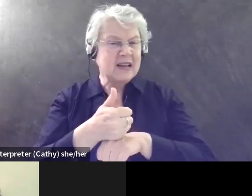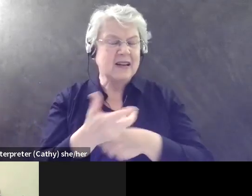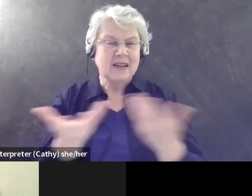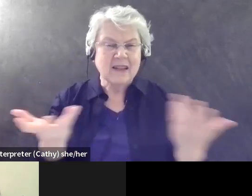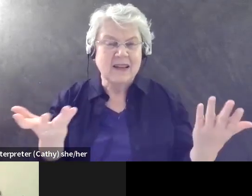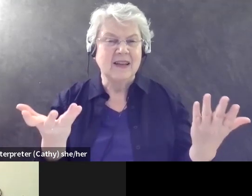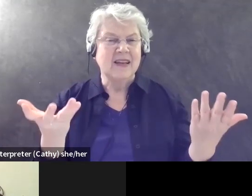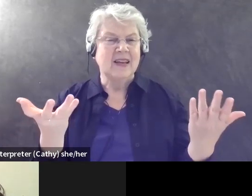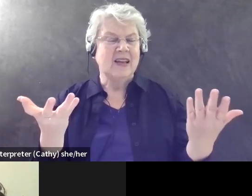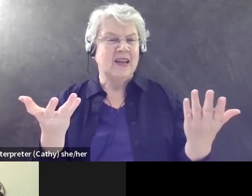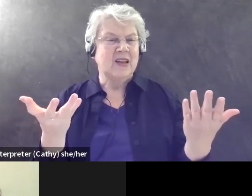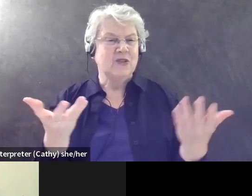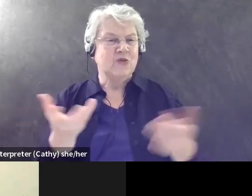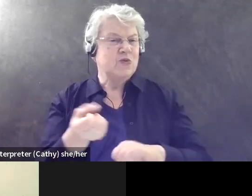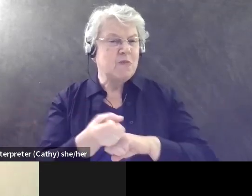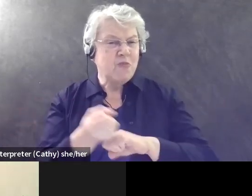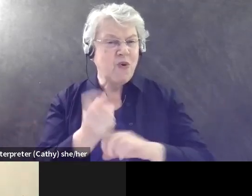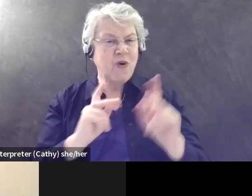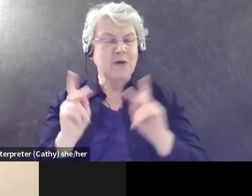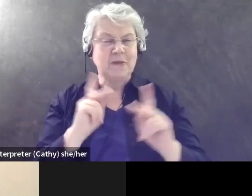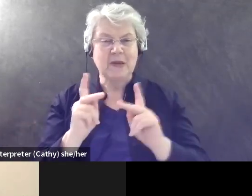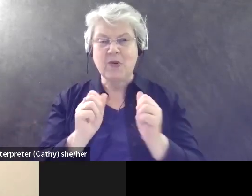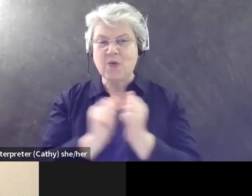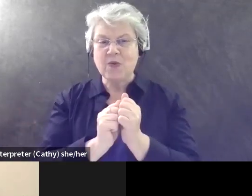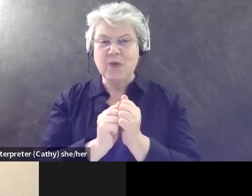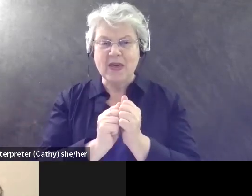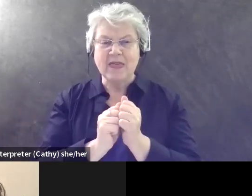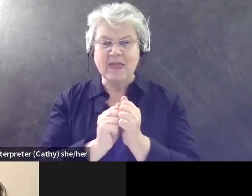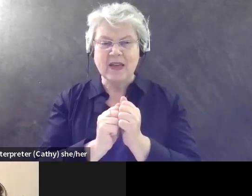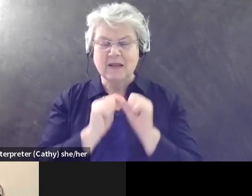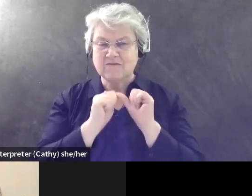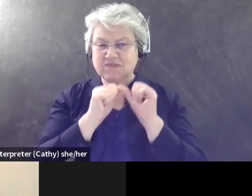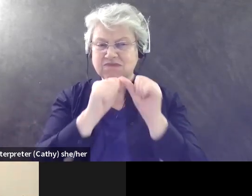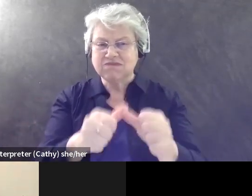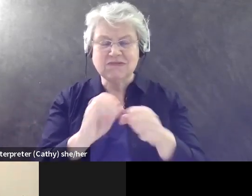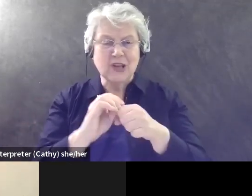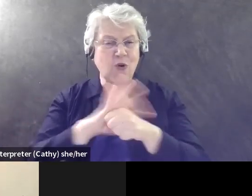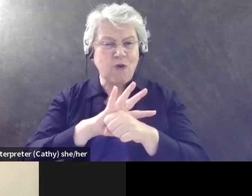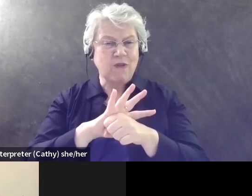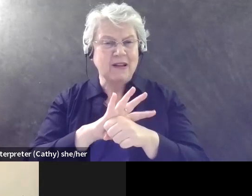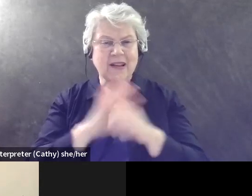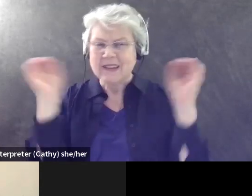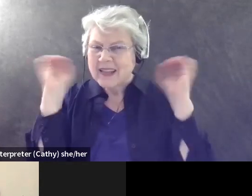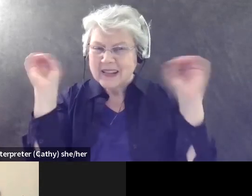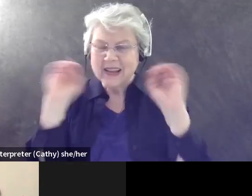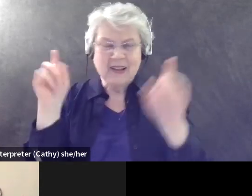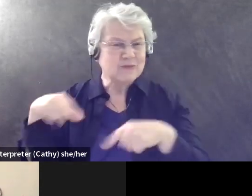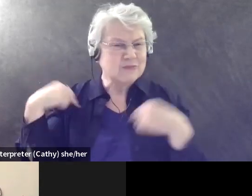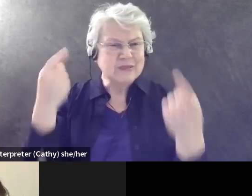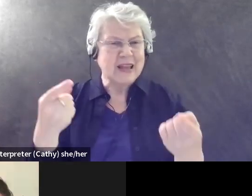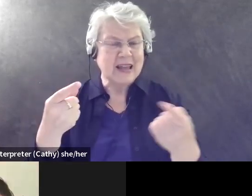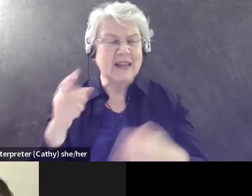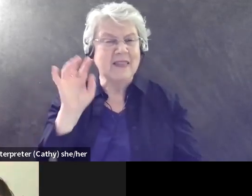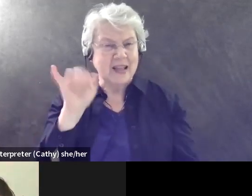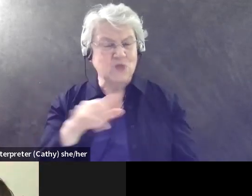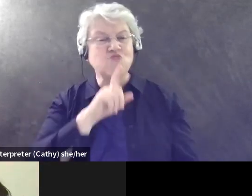to support people with, uh, post-infection illness. It's a major favor